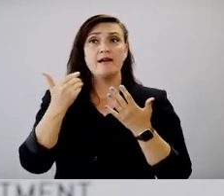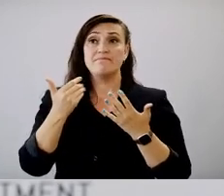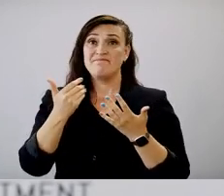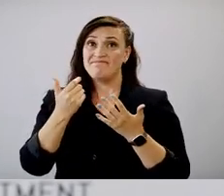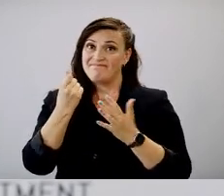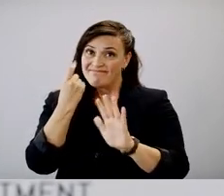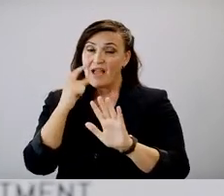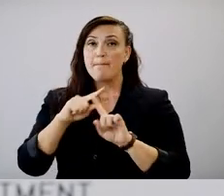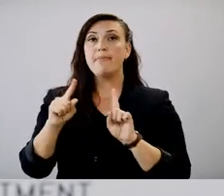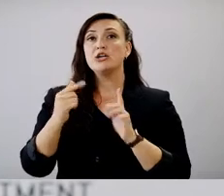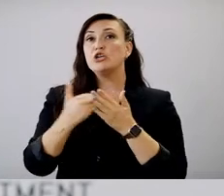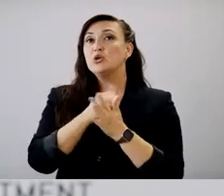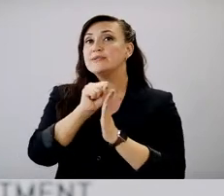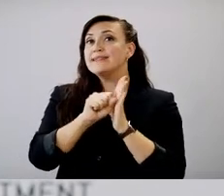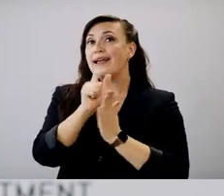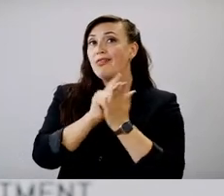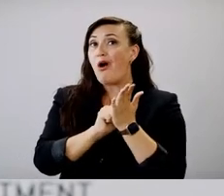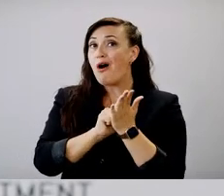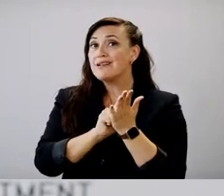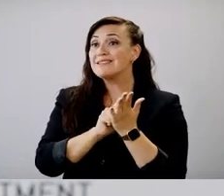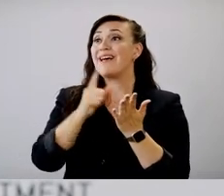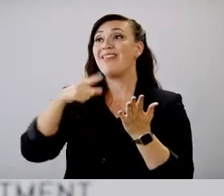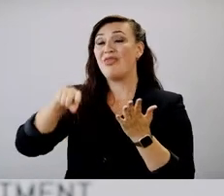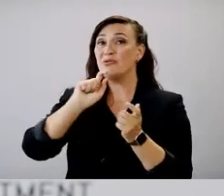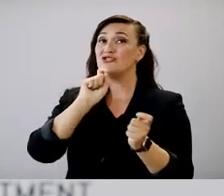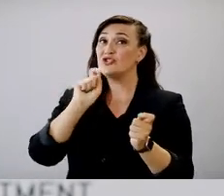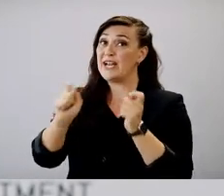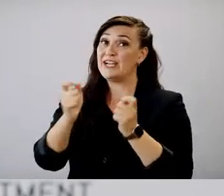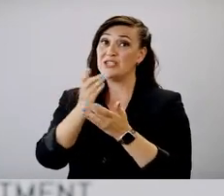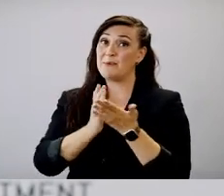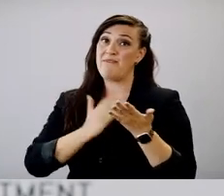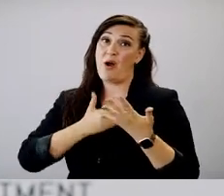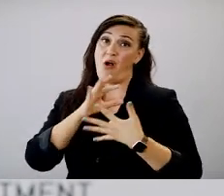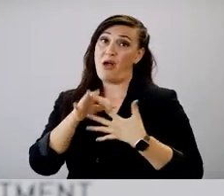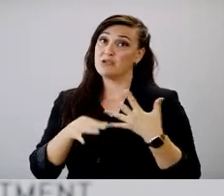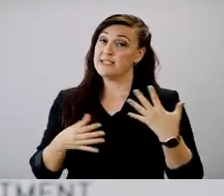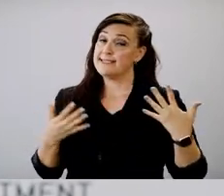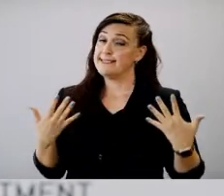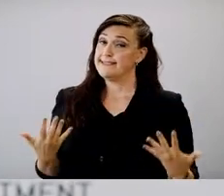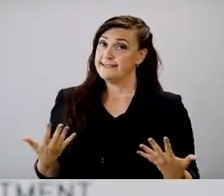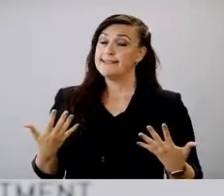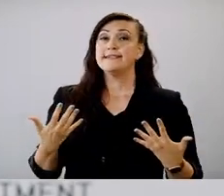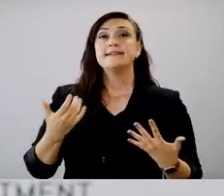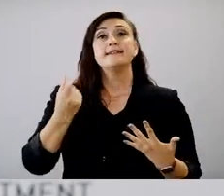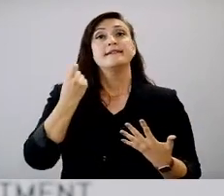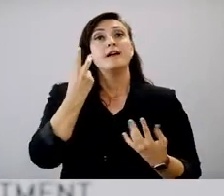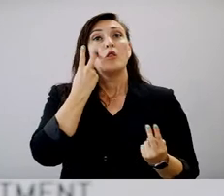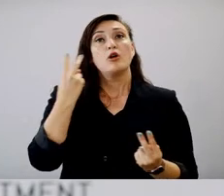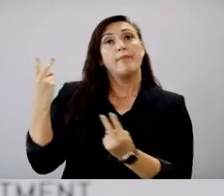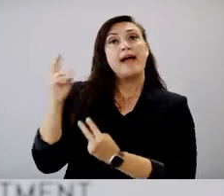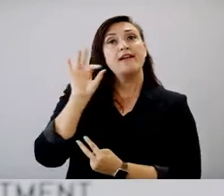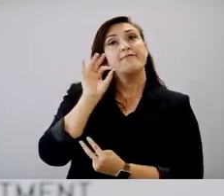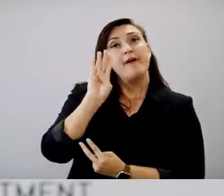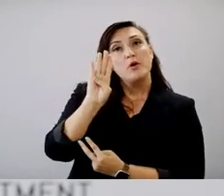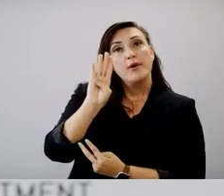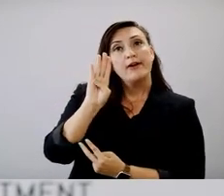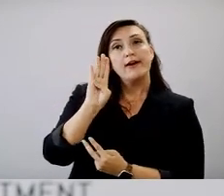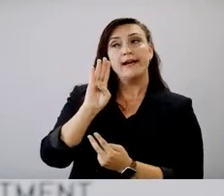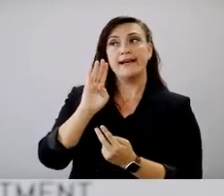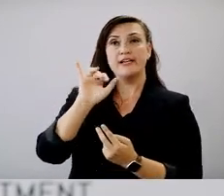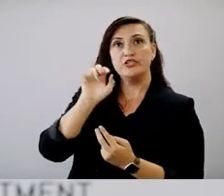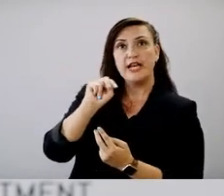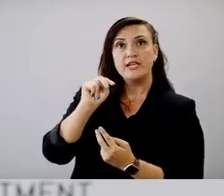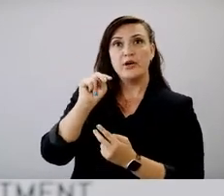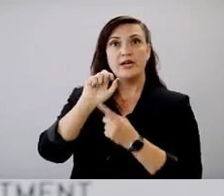laws that change some of the mitigation strategies that we have available. You know, when you look back at February and